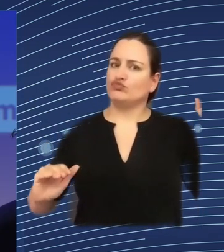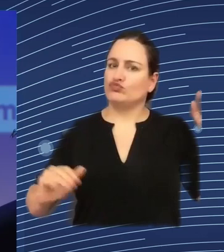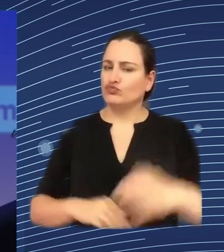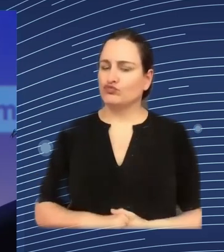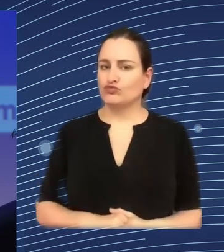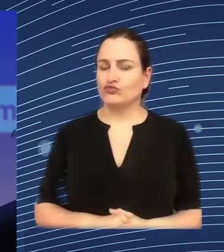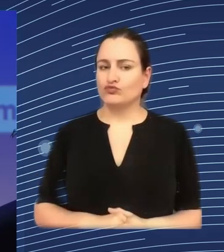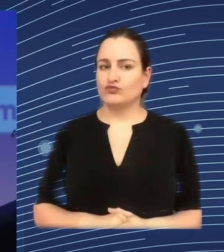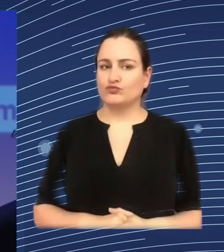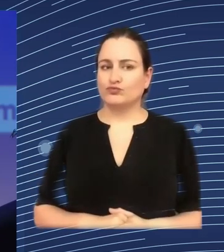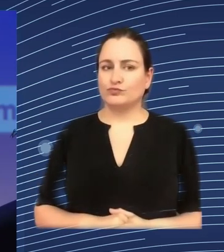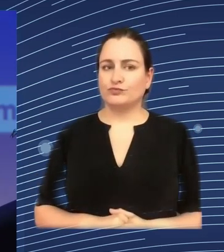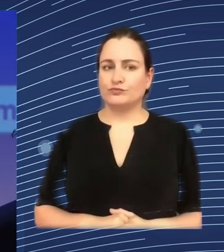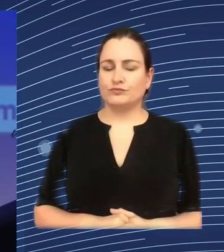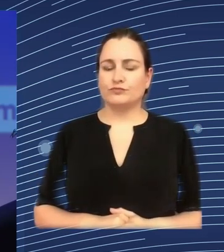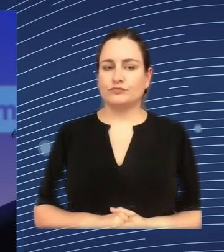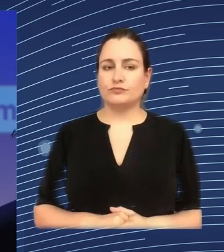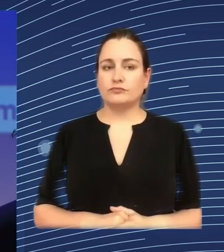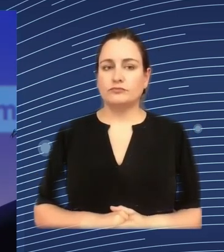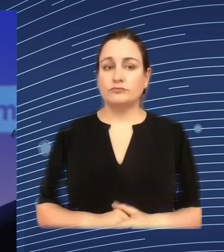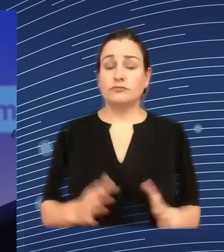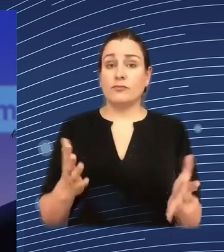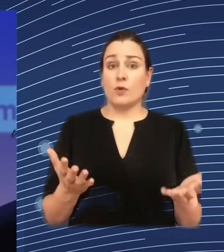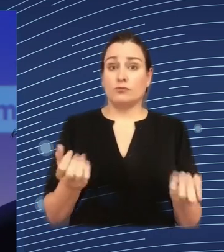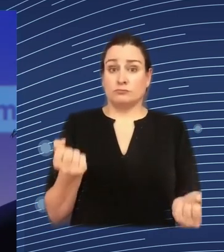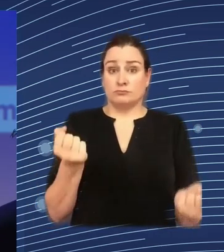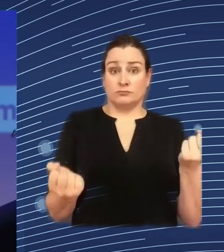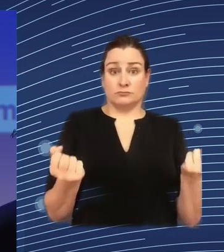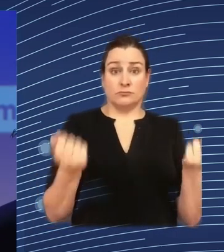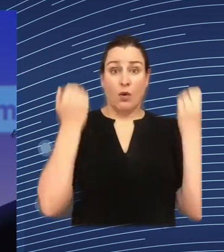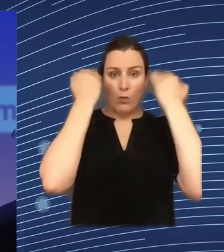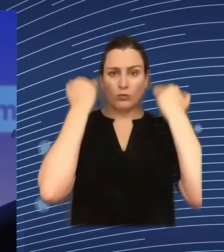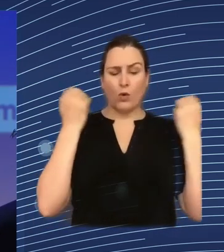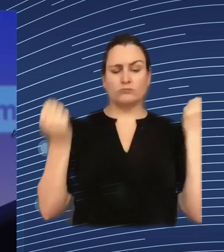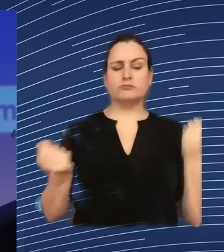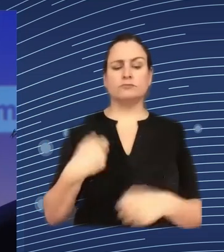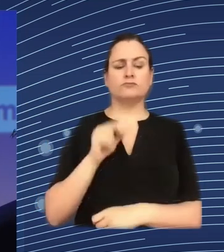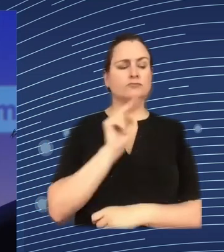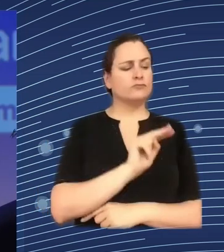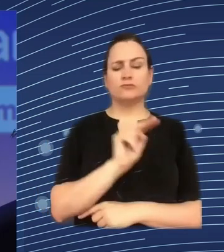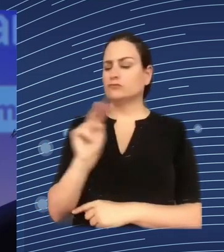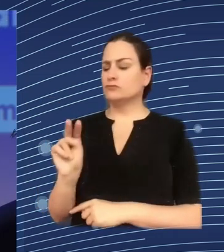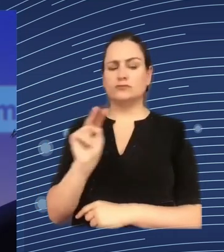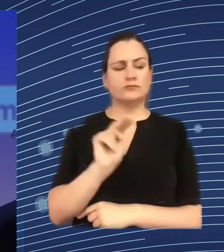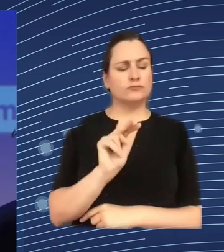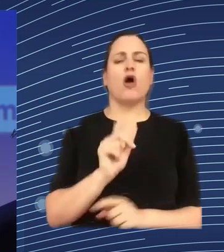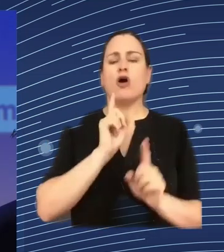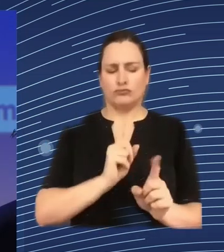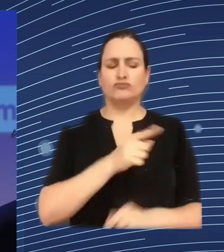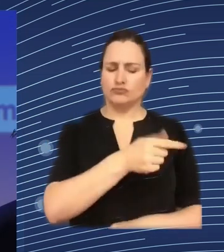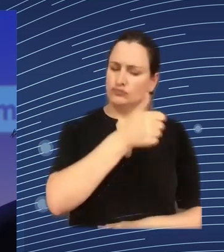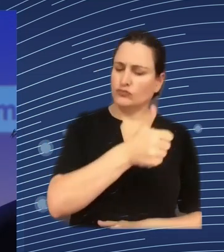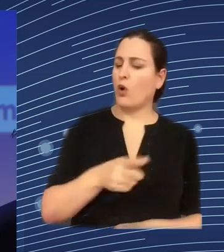say about that about this all this monitoring is necessary or not and the thing is as in the office